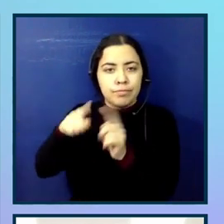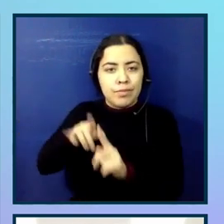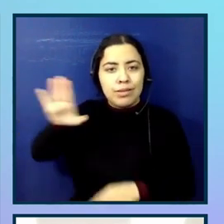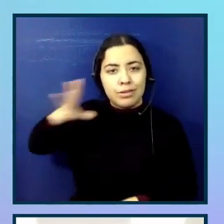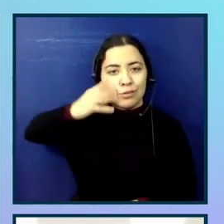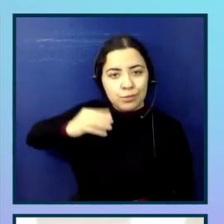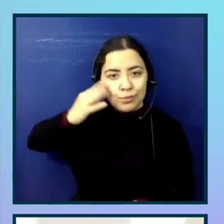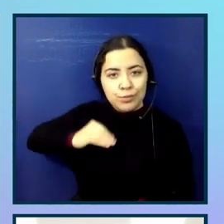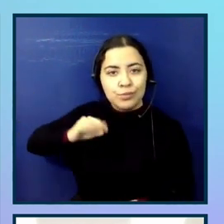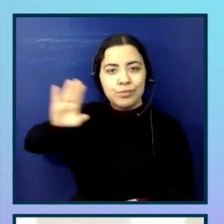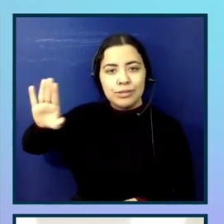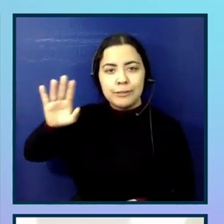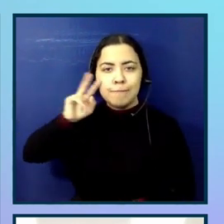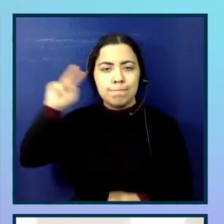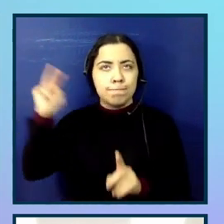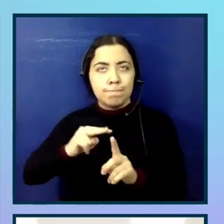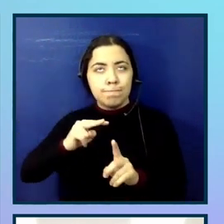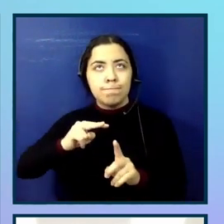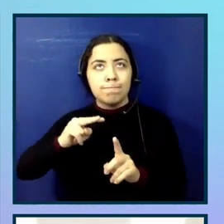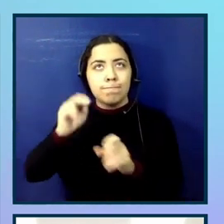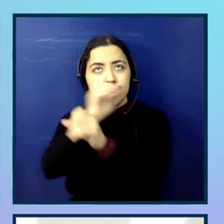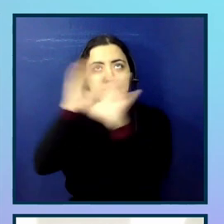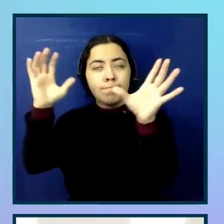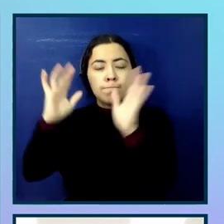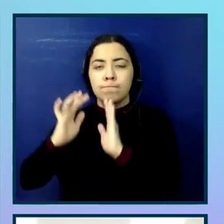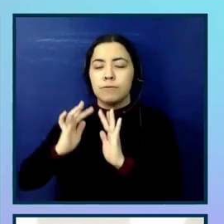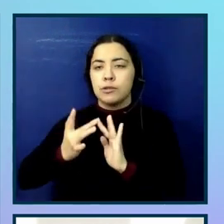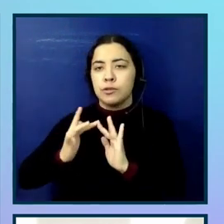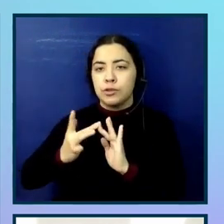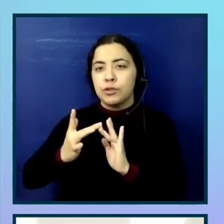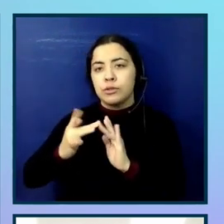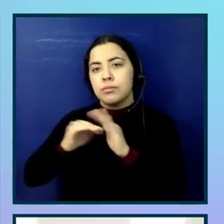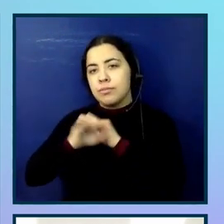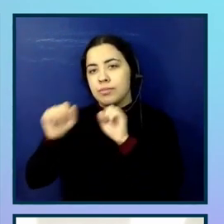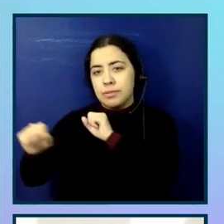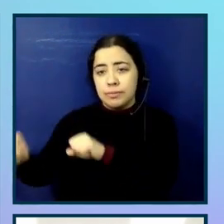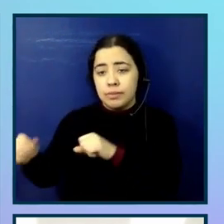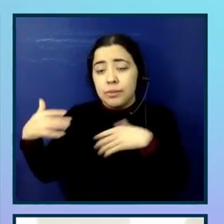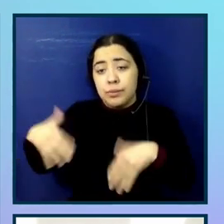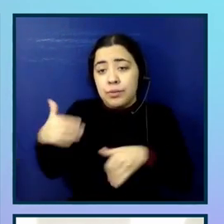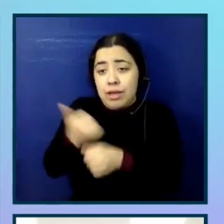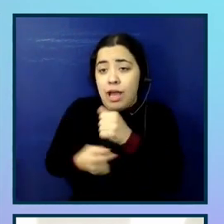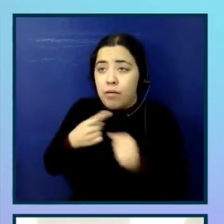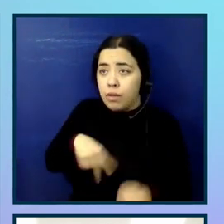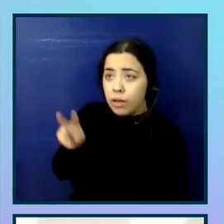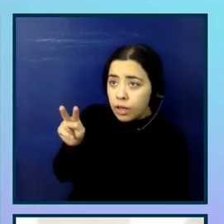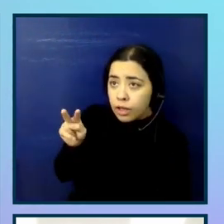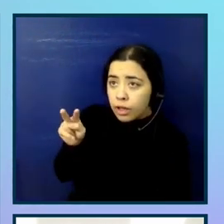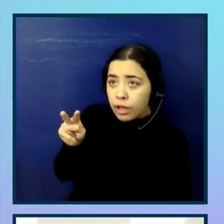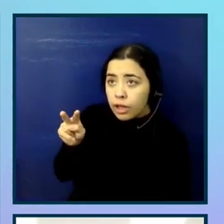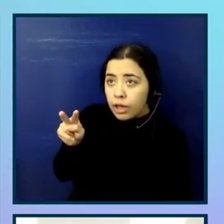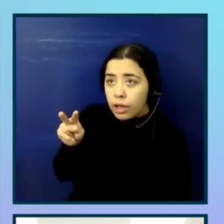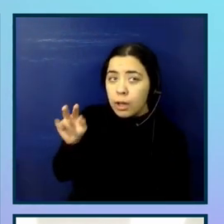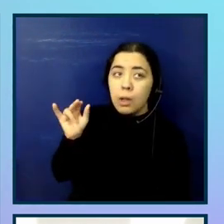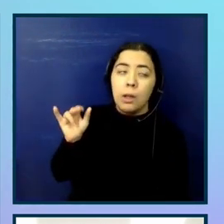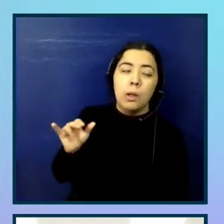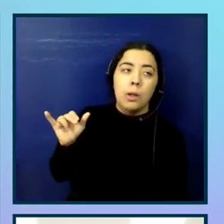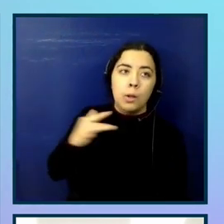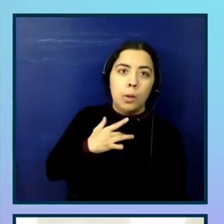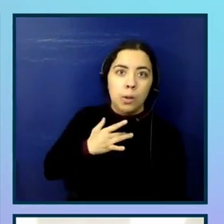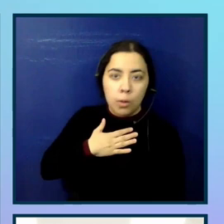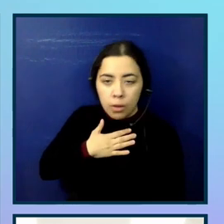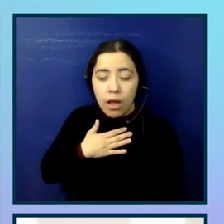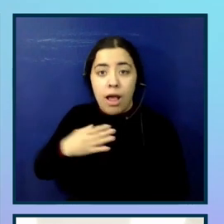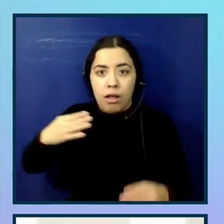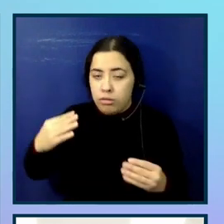views on digital accessibility. And I can't tell you how powerful that was for everyone. I learned so much just from him coming in and talking